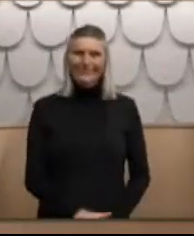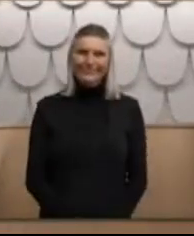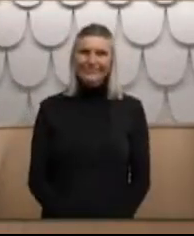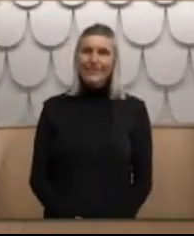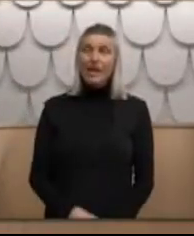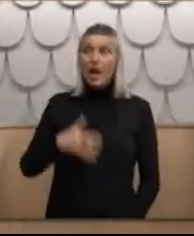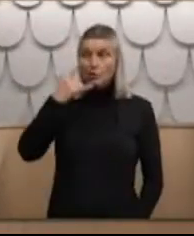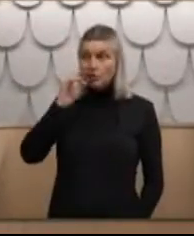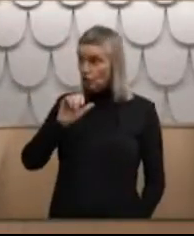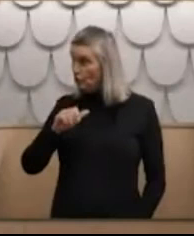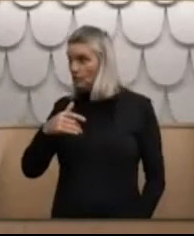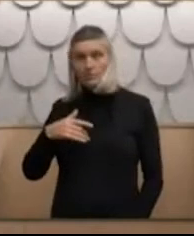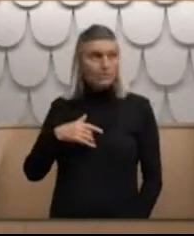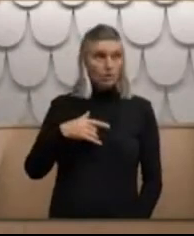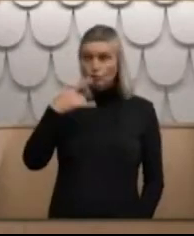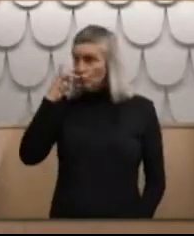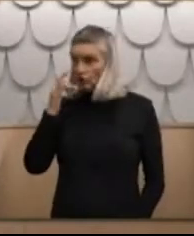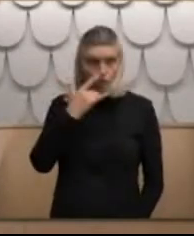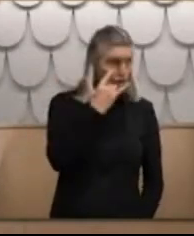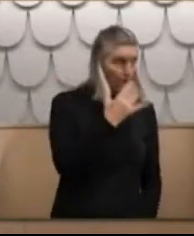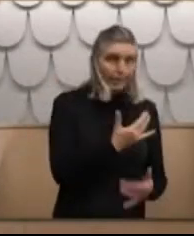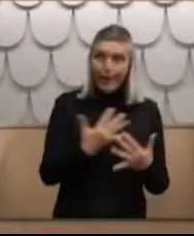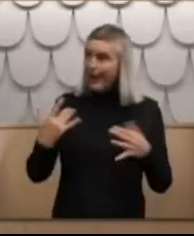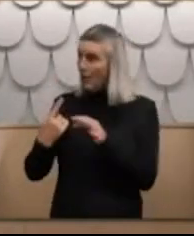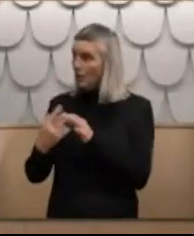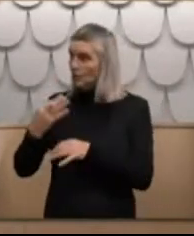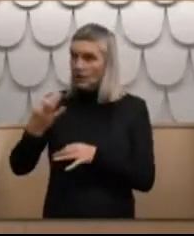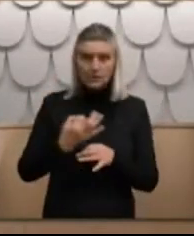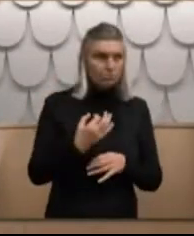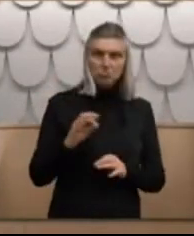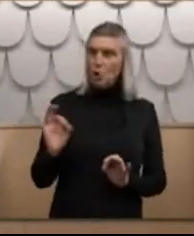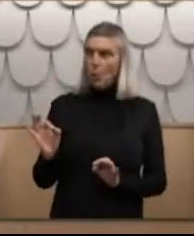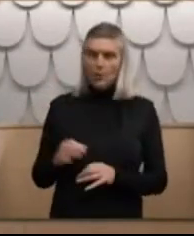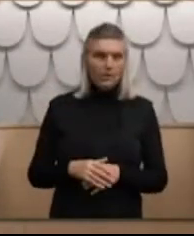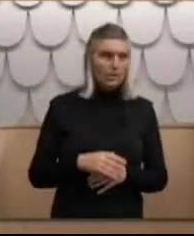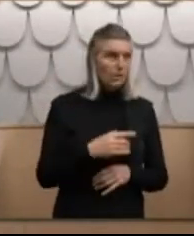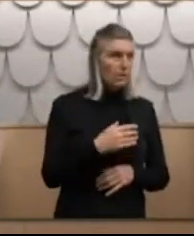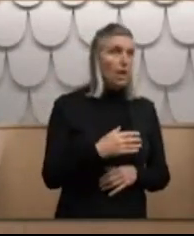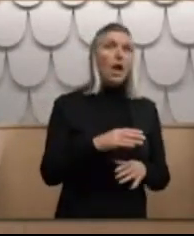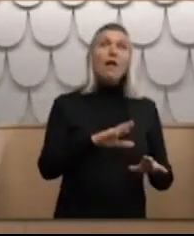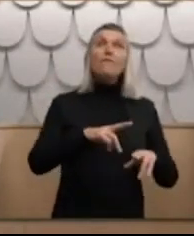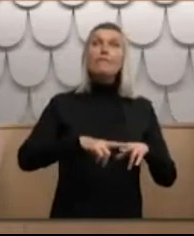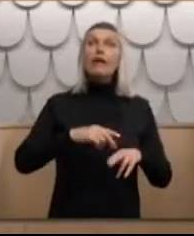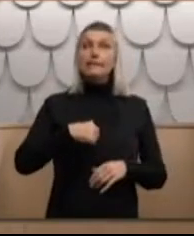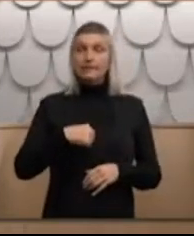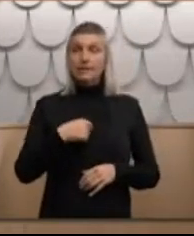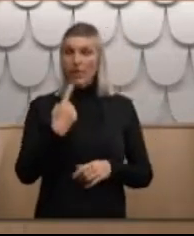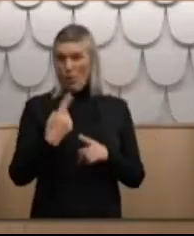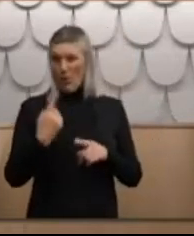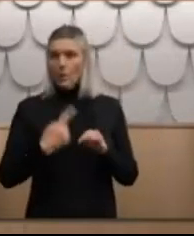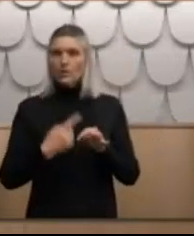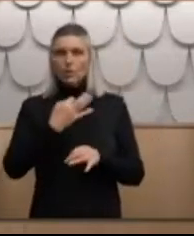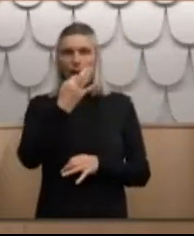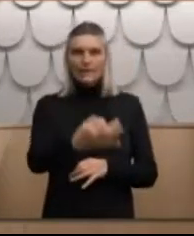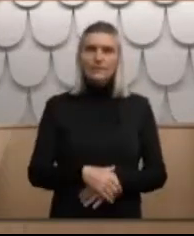check with my fellow Commissioners. Do you have any questions? please. Okay. Fred, I have a quick question.